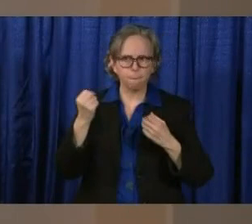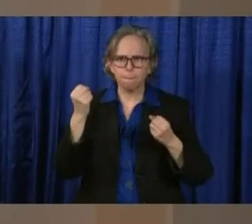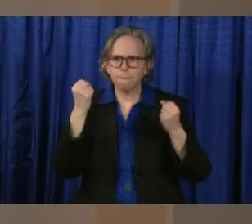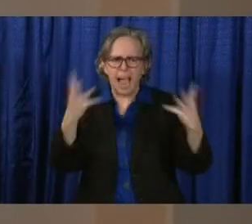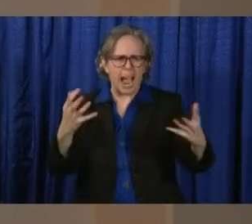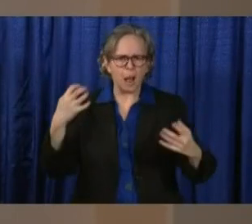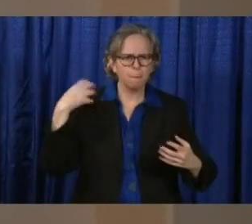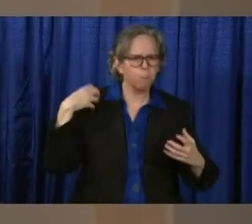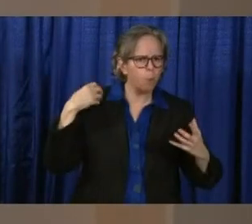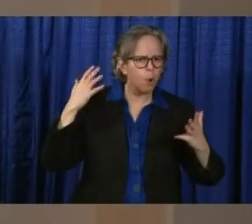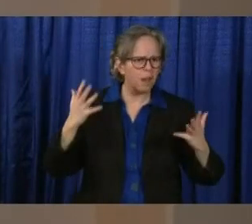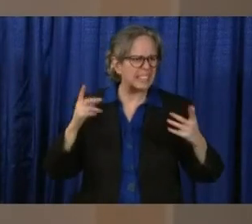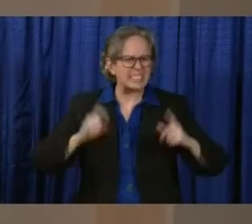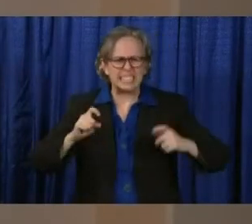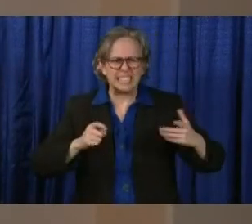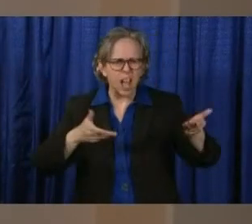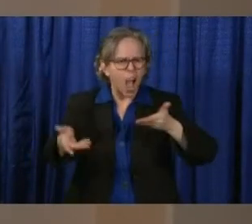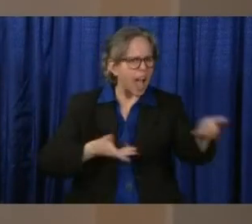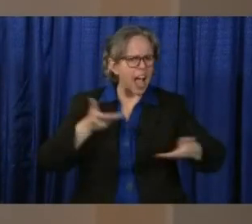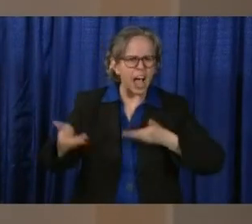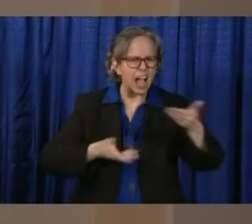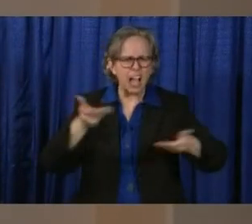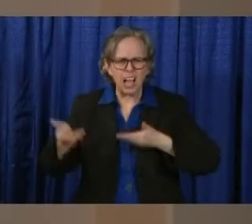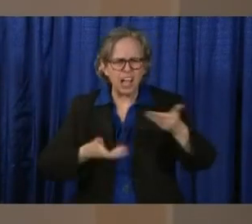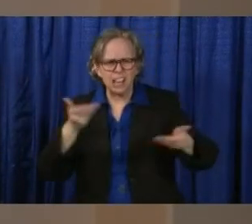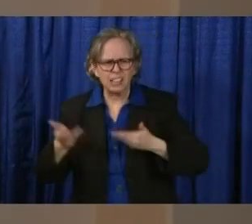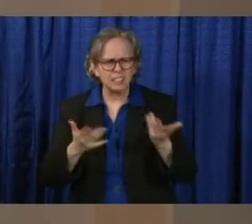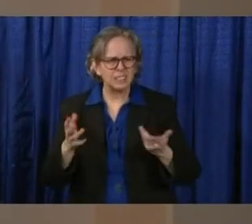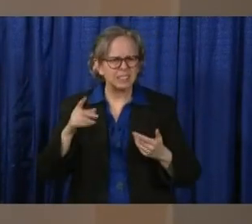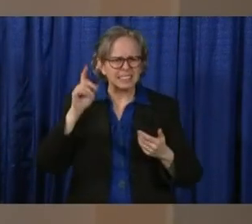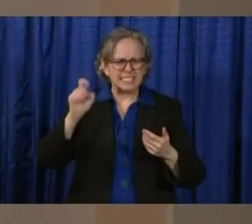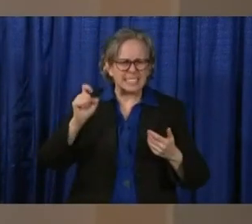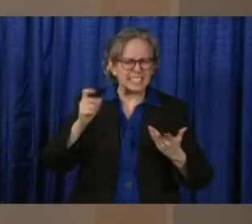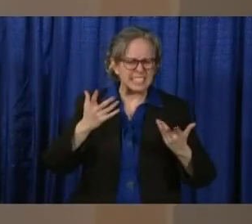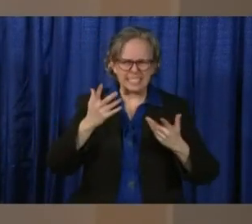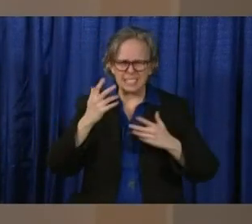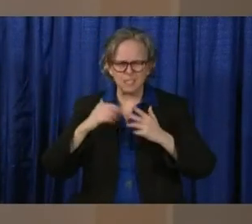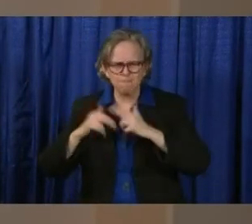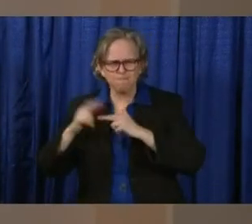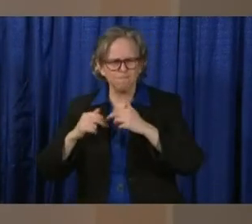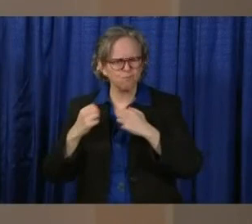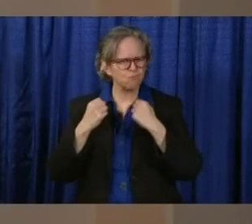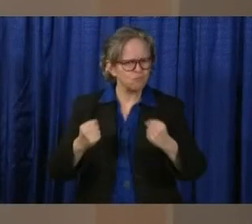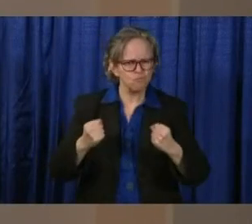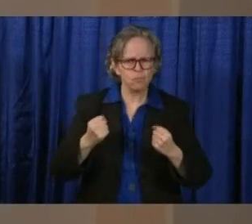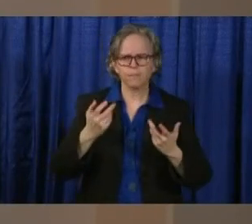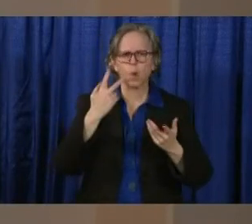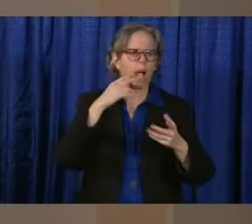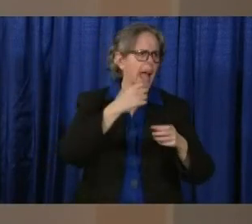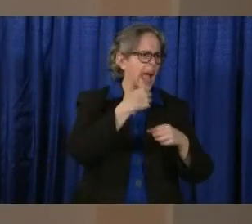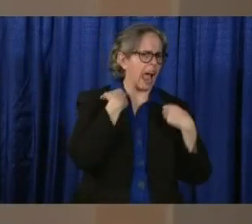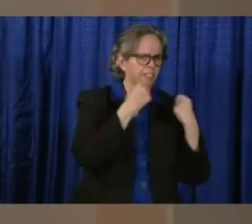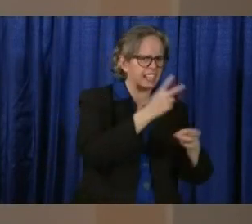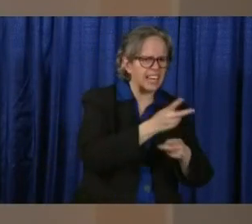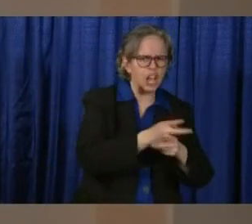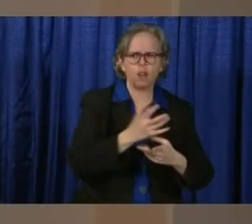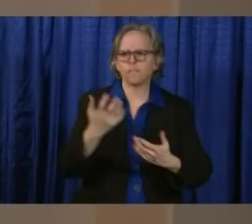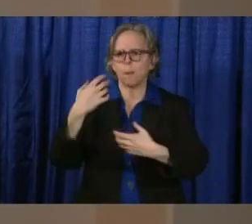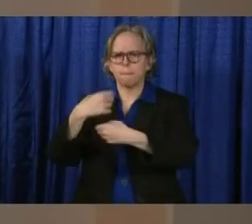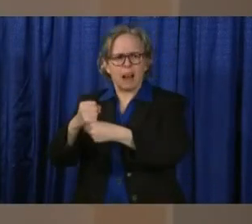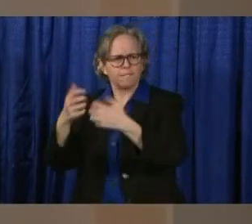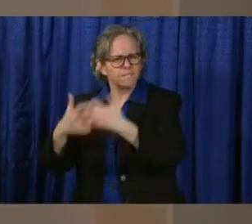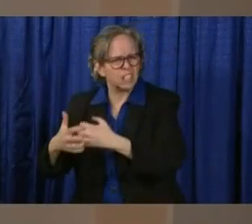infrastructure of our state, whether that be health care or the manufacturers that the governor talked about who are trying to build